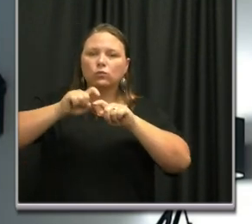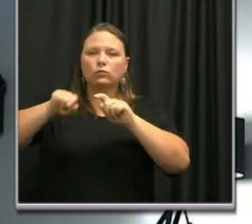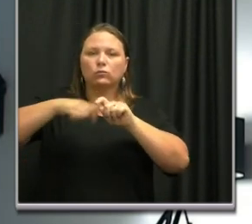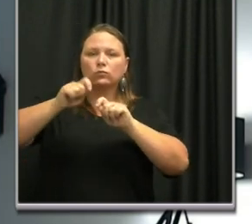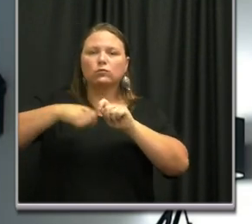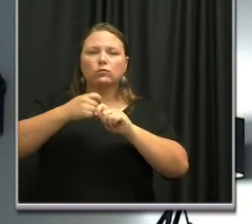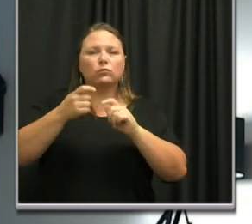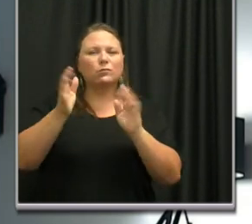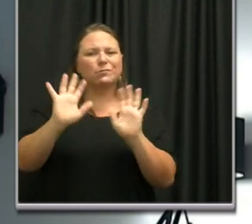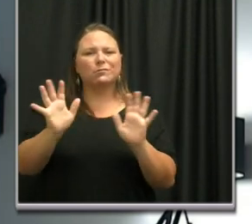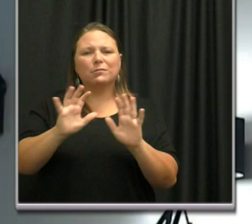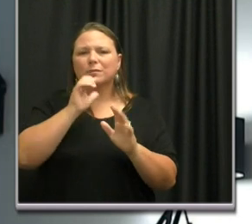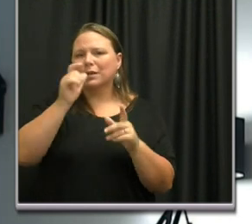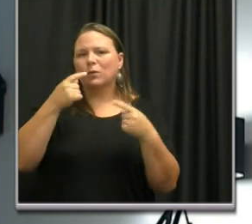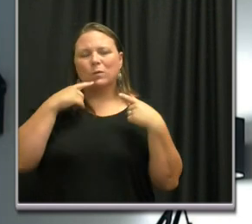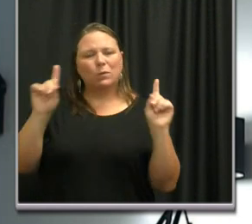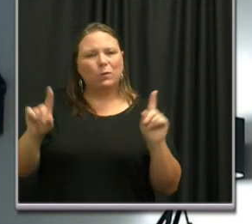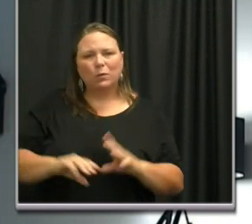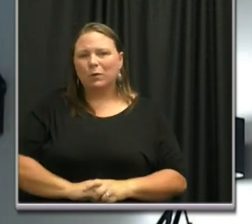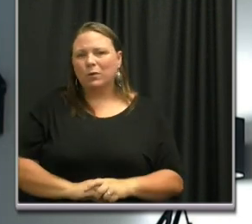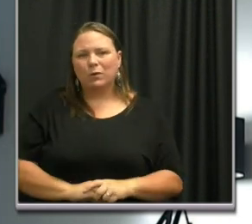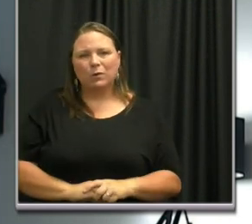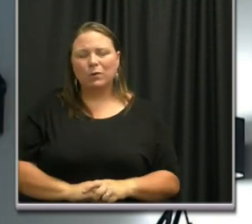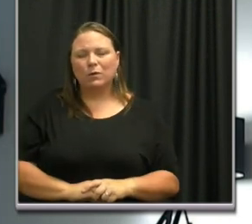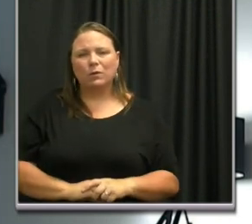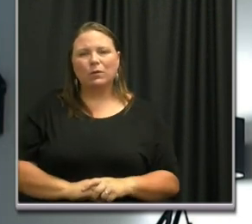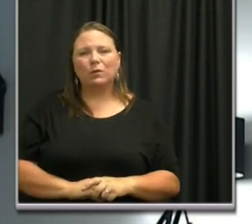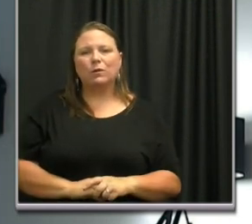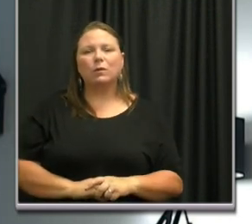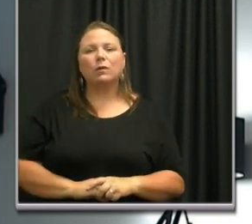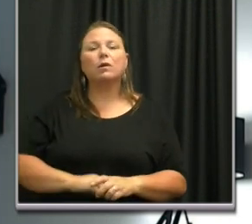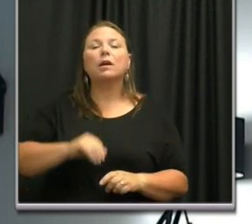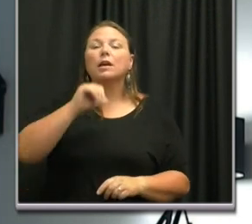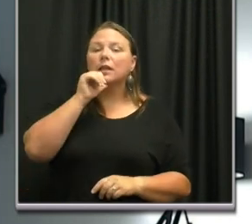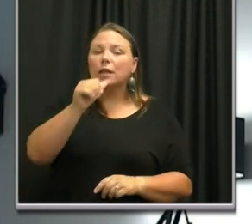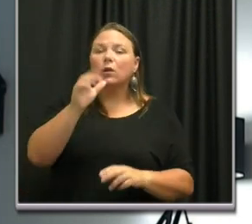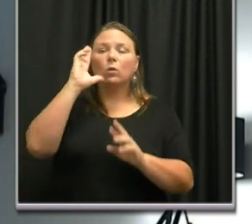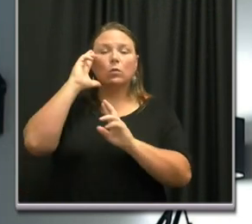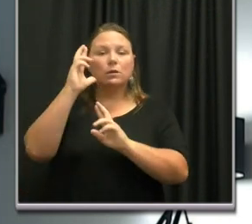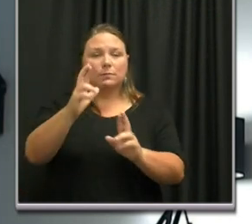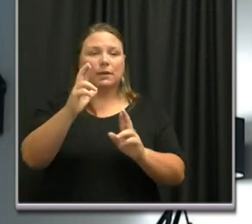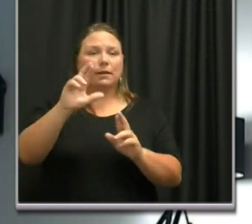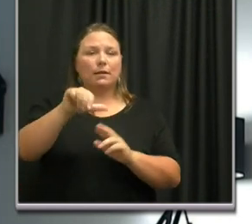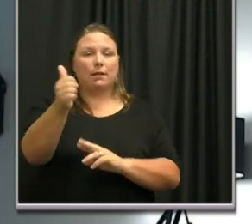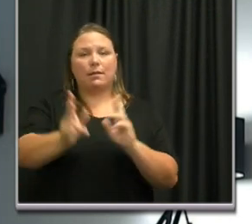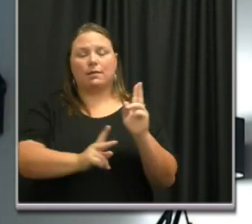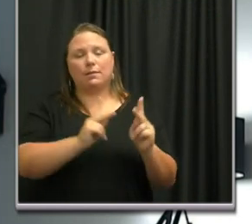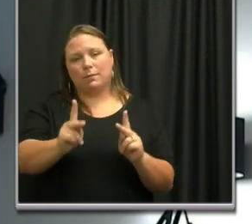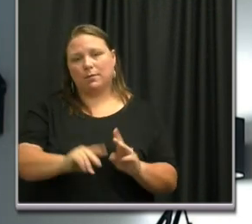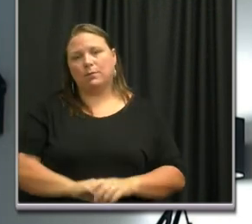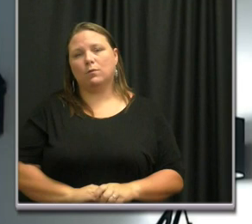They do not work and they do not respect others.